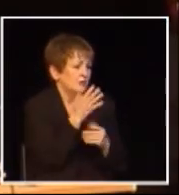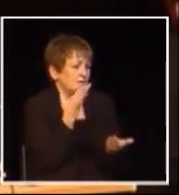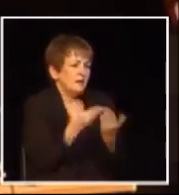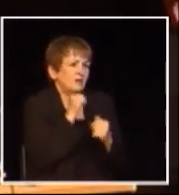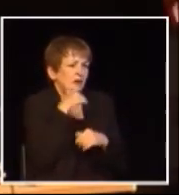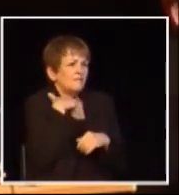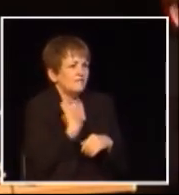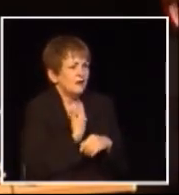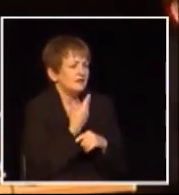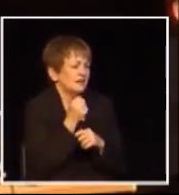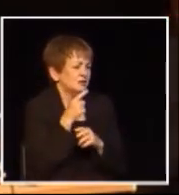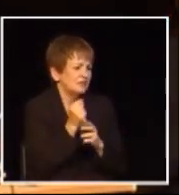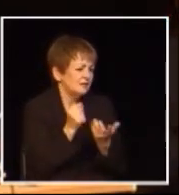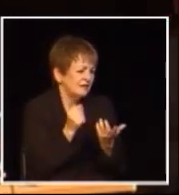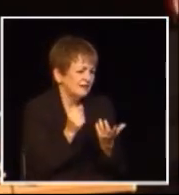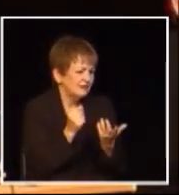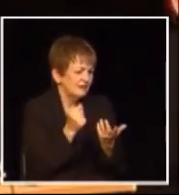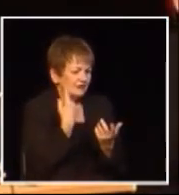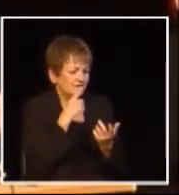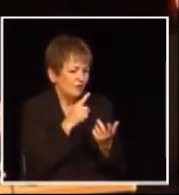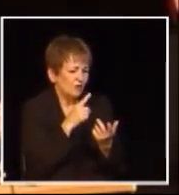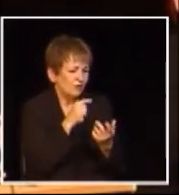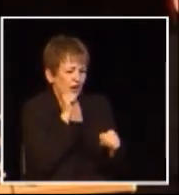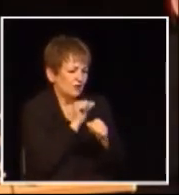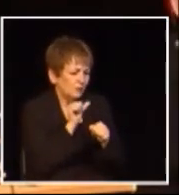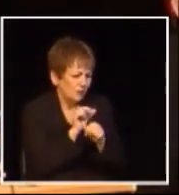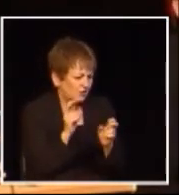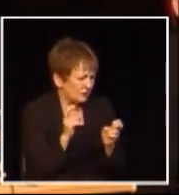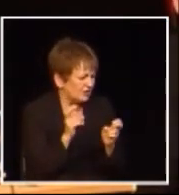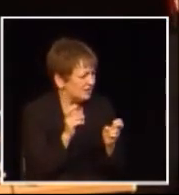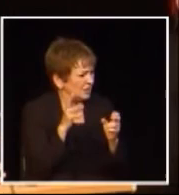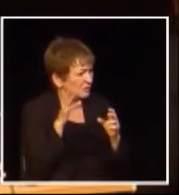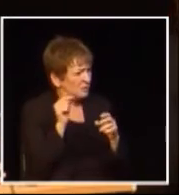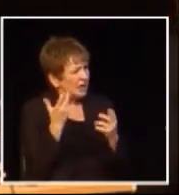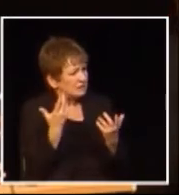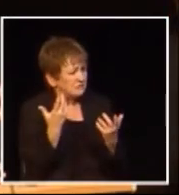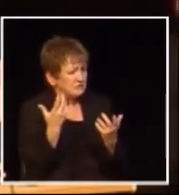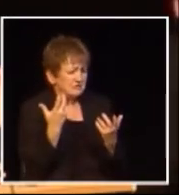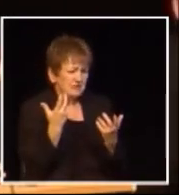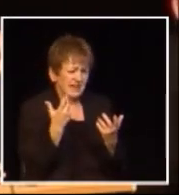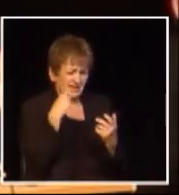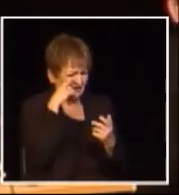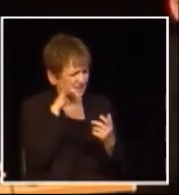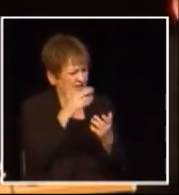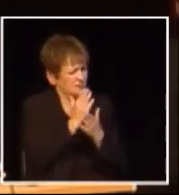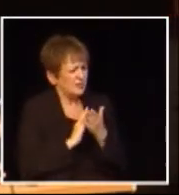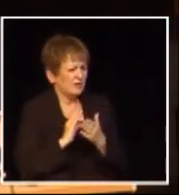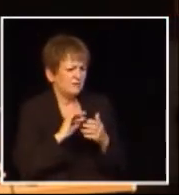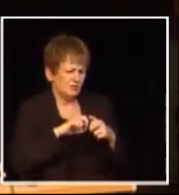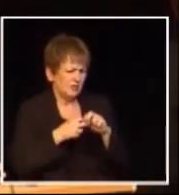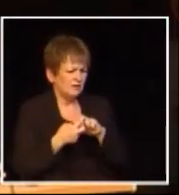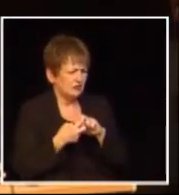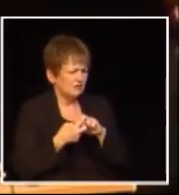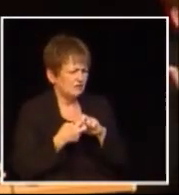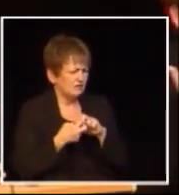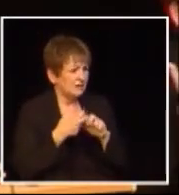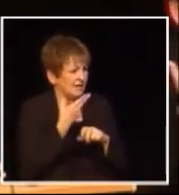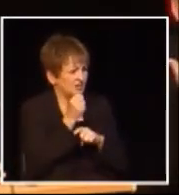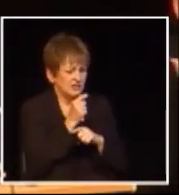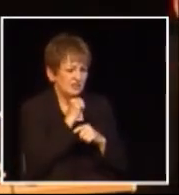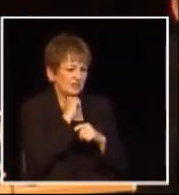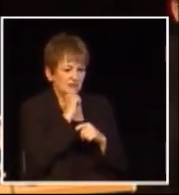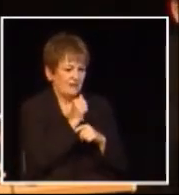not responsible for these this unemployment maybe there's other factors coming in I think it has a bearing on it but I'll concede that point for the sake of argument